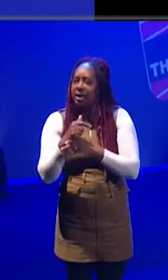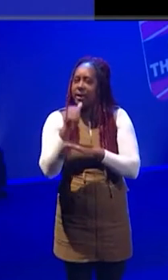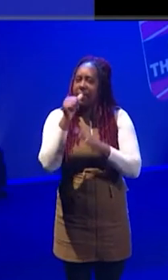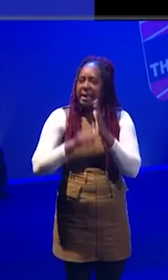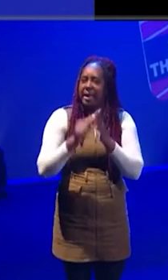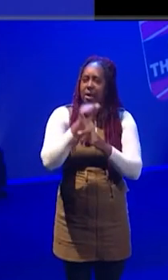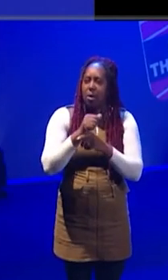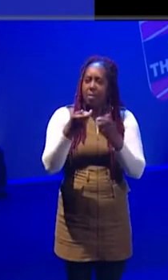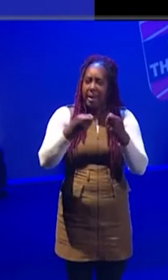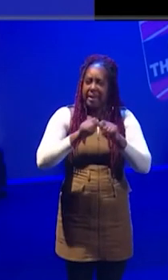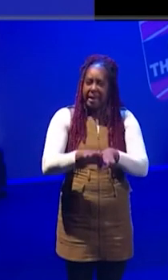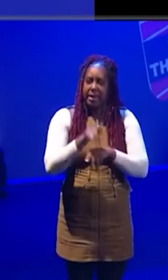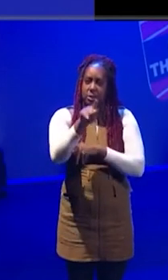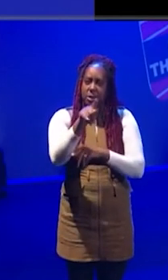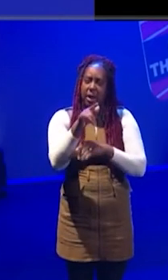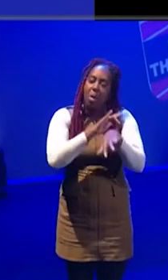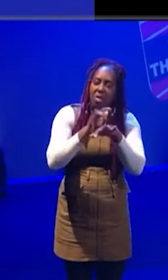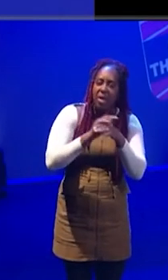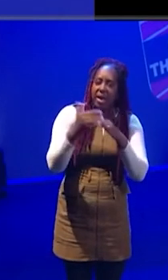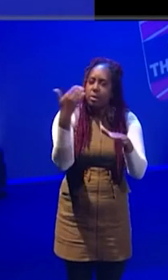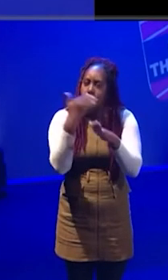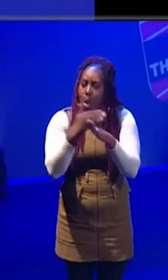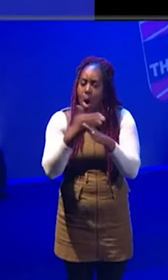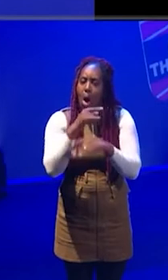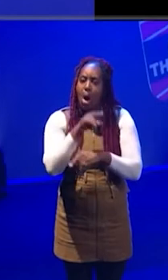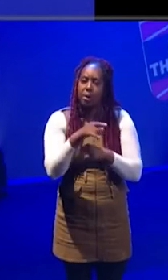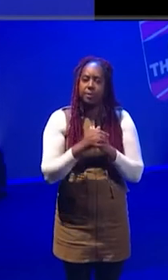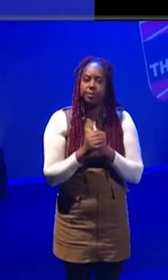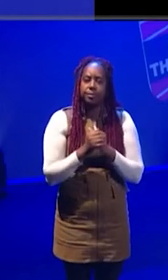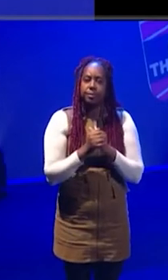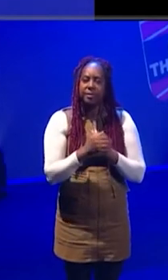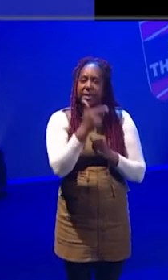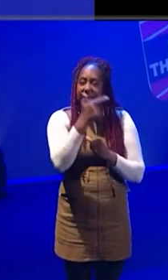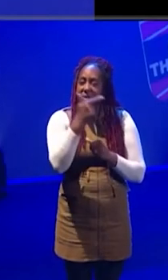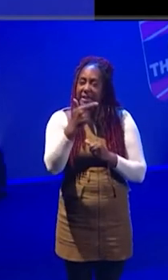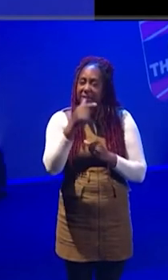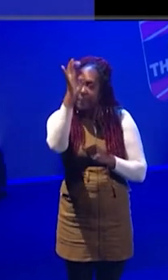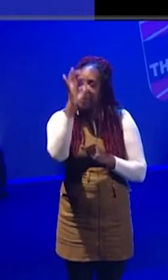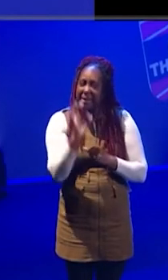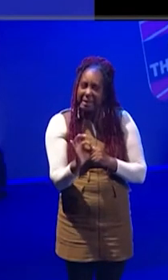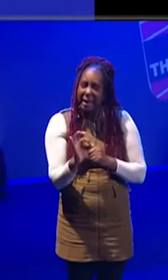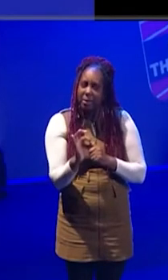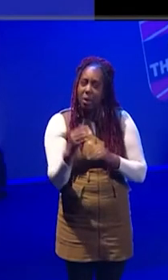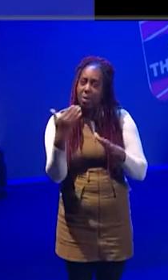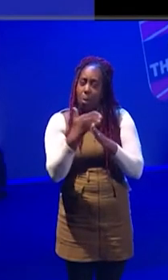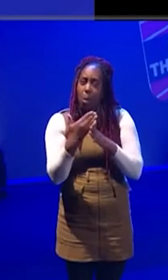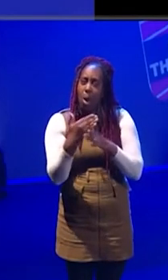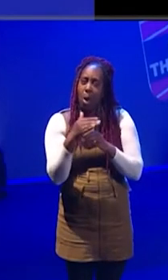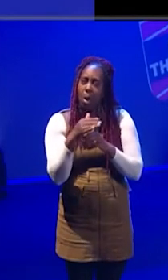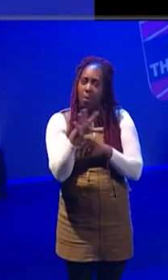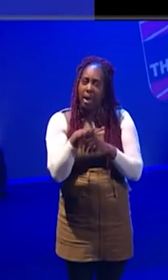pandemic called Freelancers Make Theatre Work. And it found that 70% of the workforce were made up of